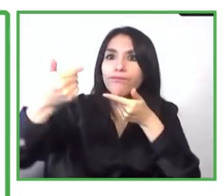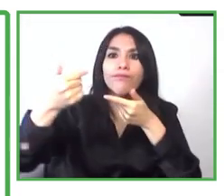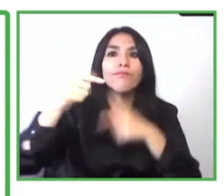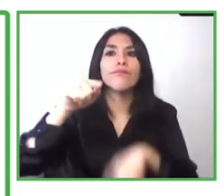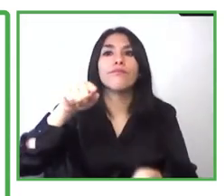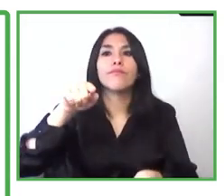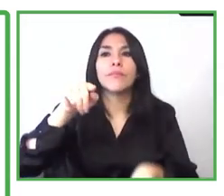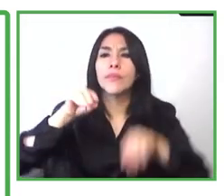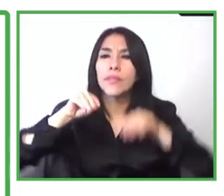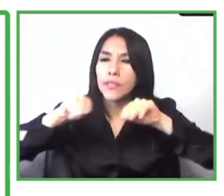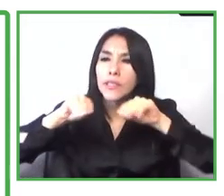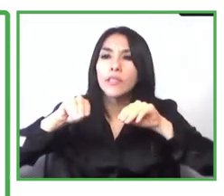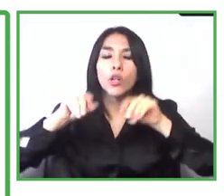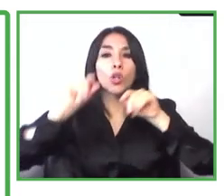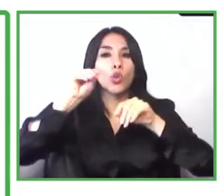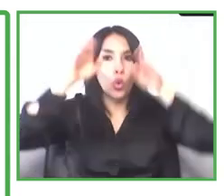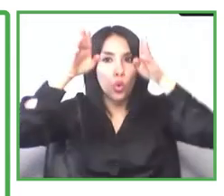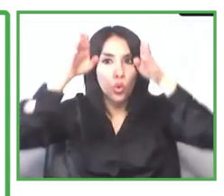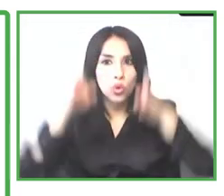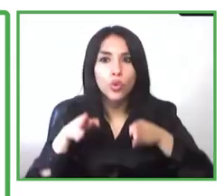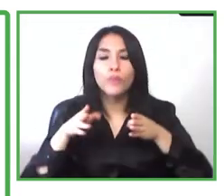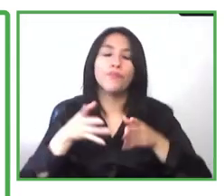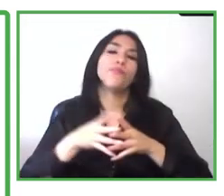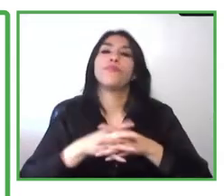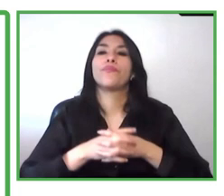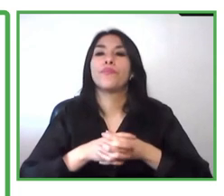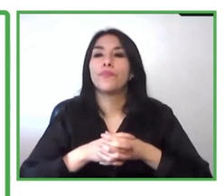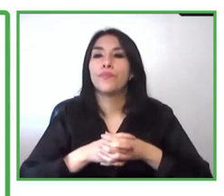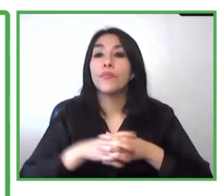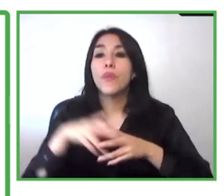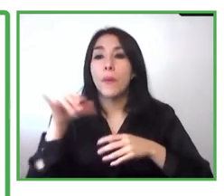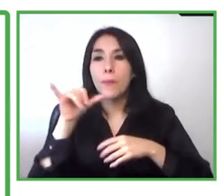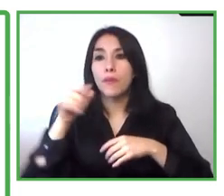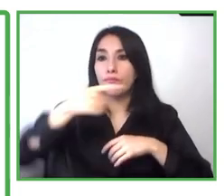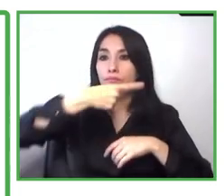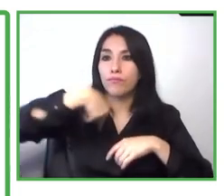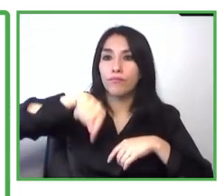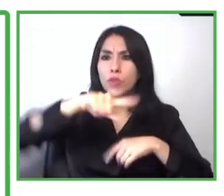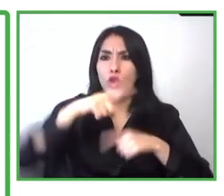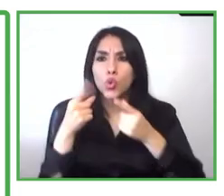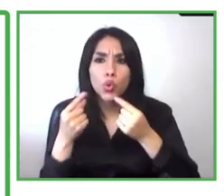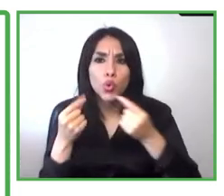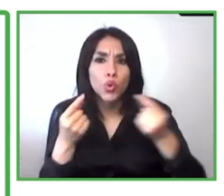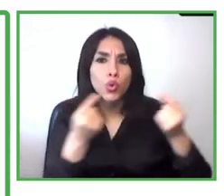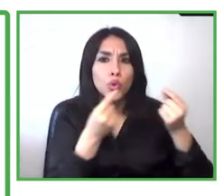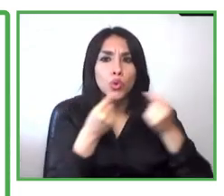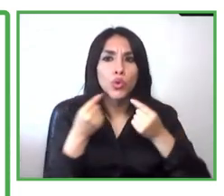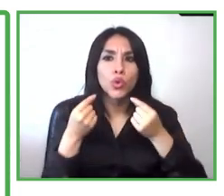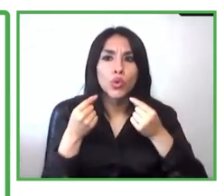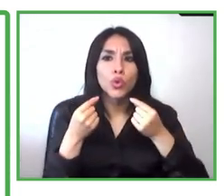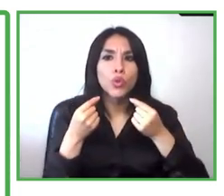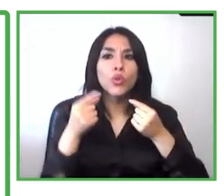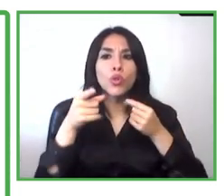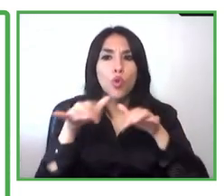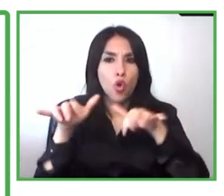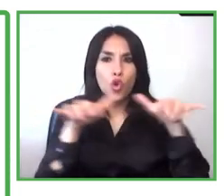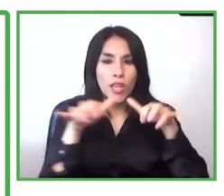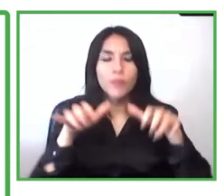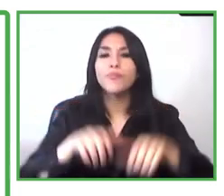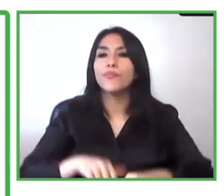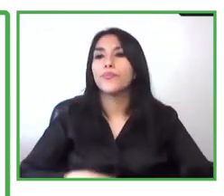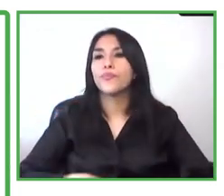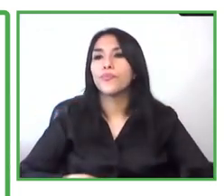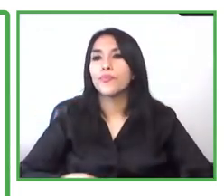platform that we call entrepreneur uh uh 243 so uh